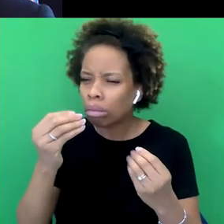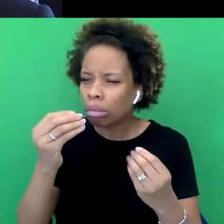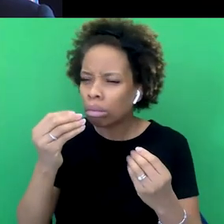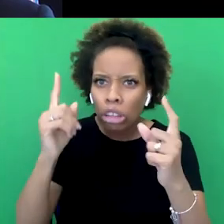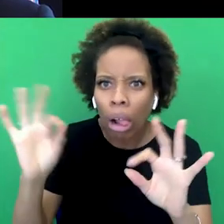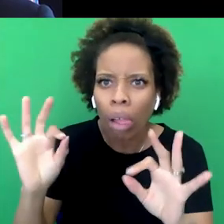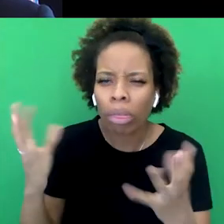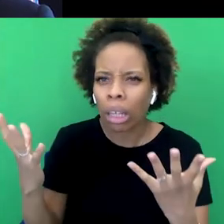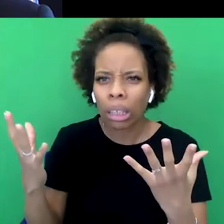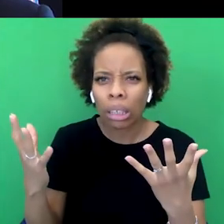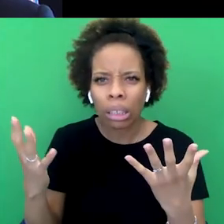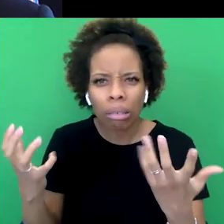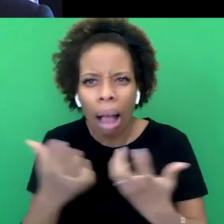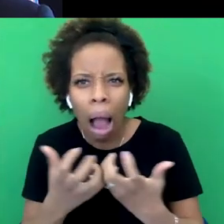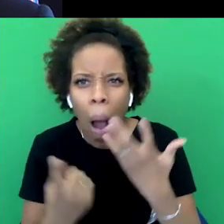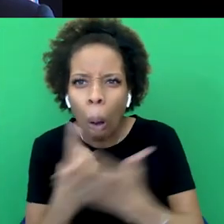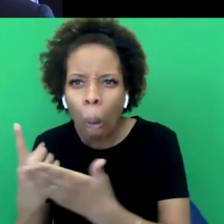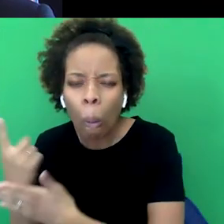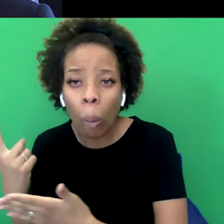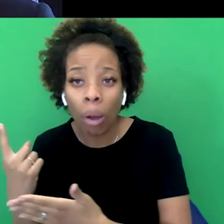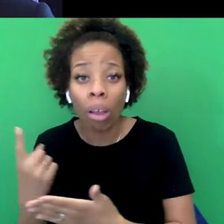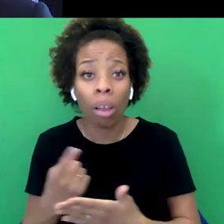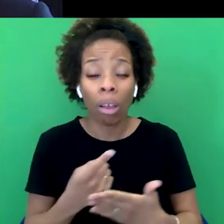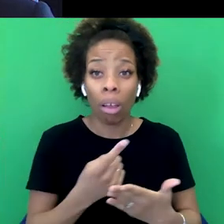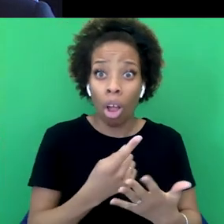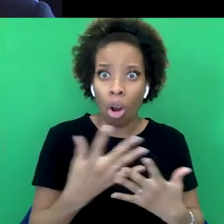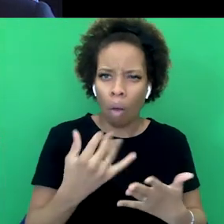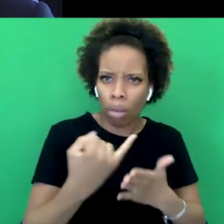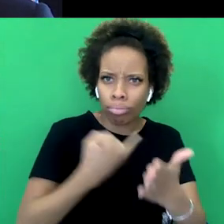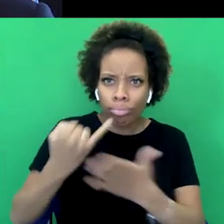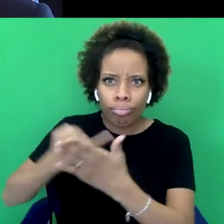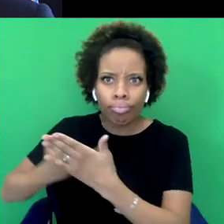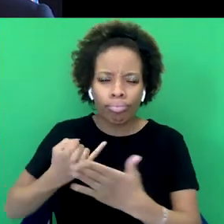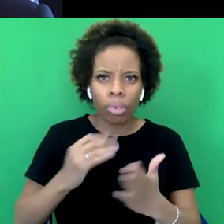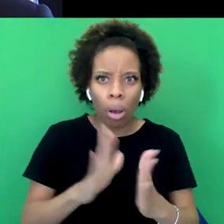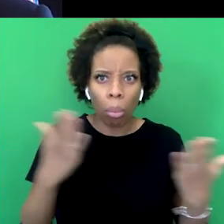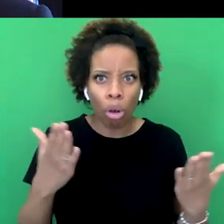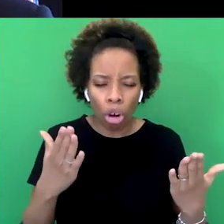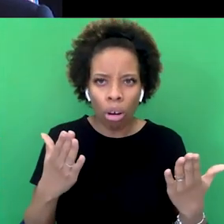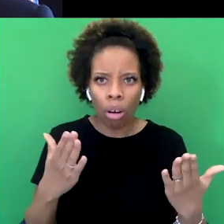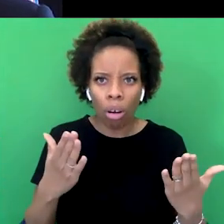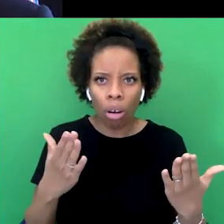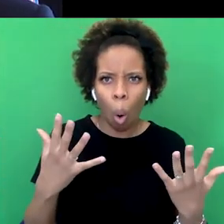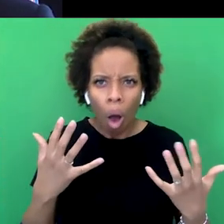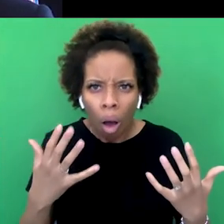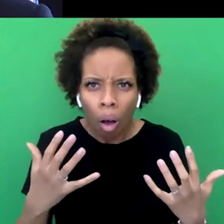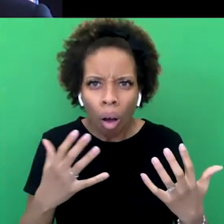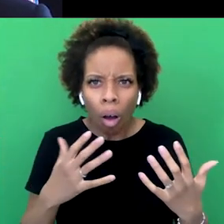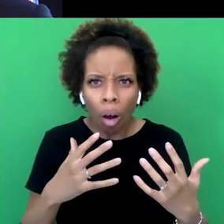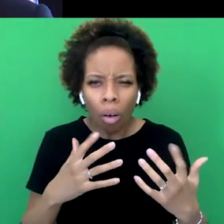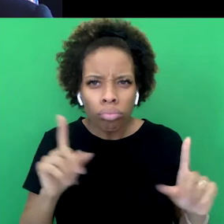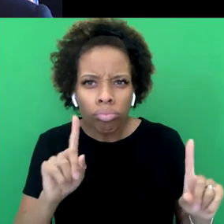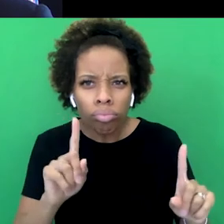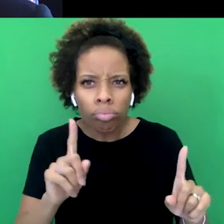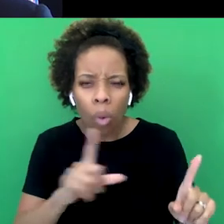the aggressive response to the book has been because of this brainwashing exercise, basically? I think it's even more